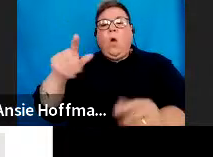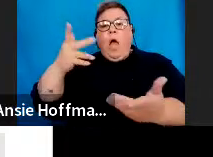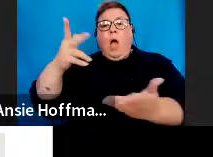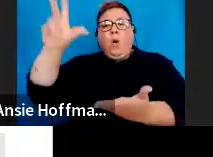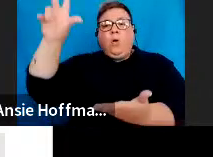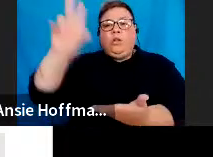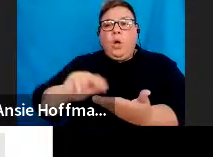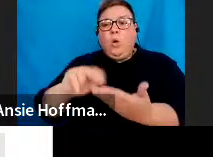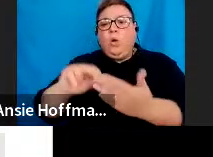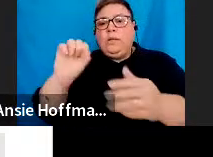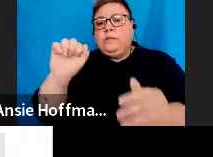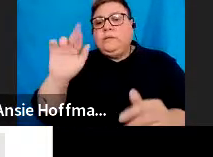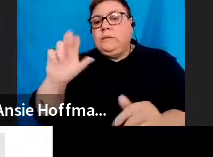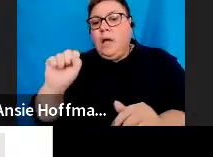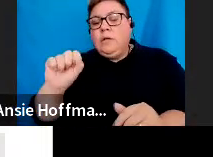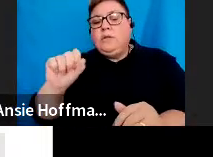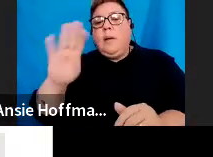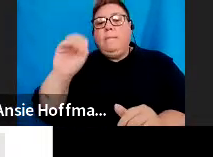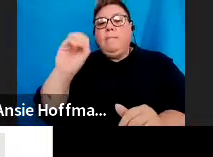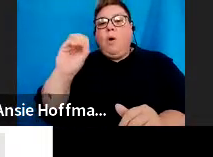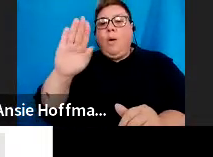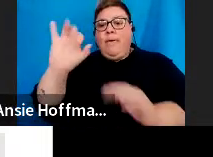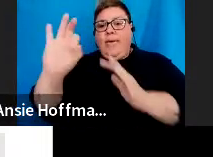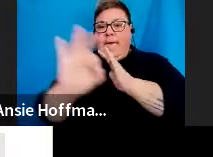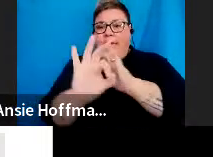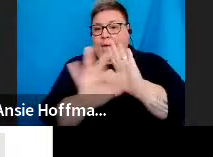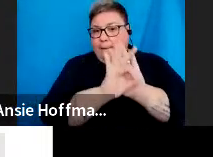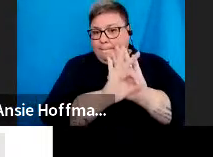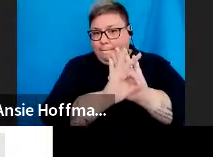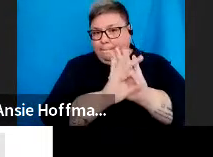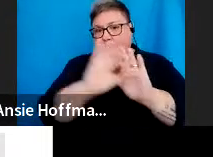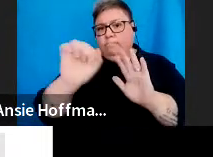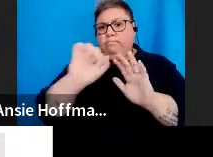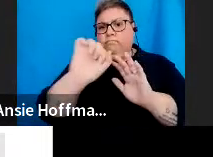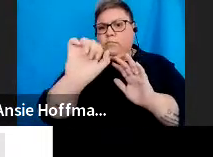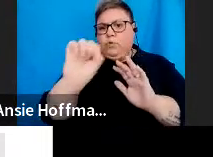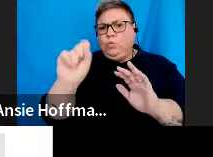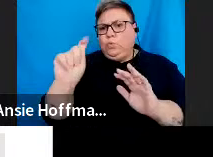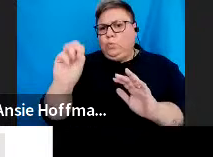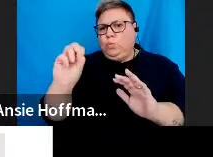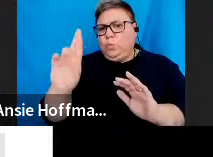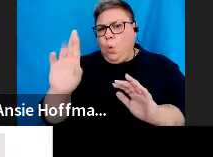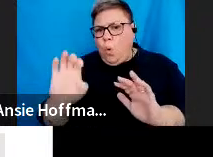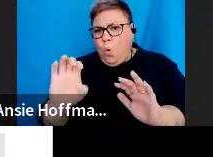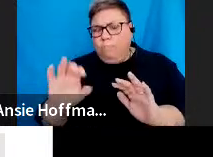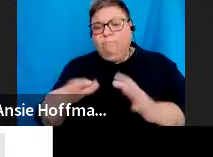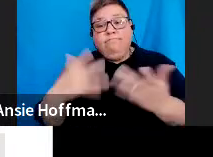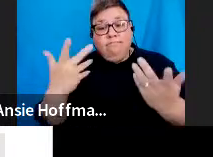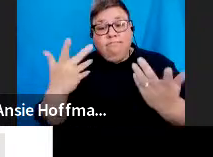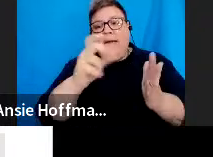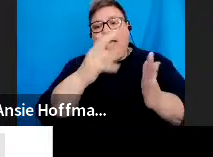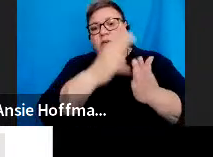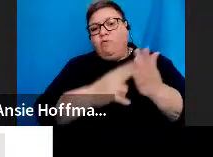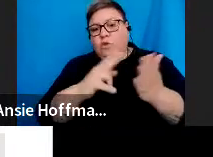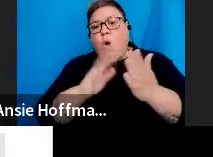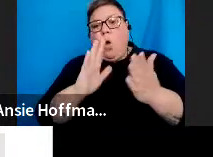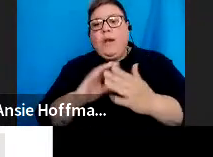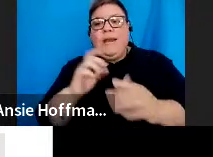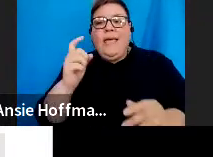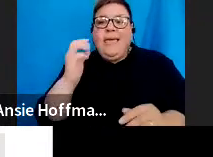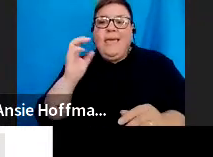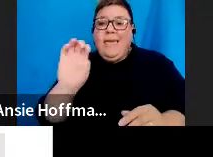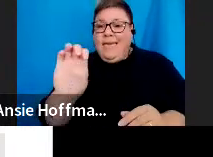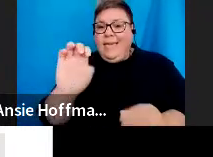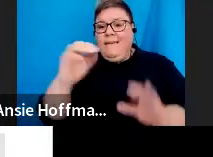SaaS Mobi app via your app store. You can register on e-filing, SaaS online query